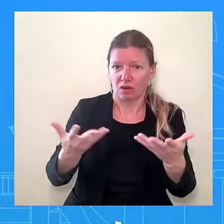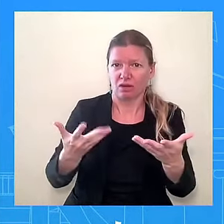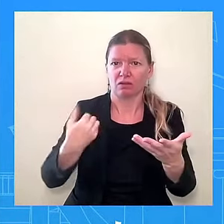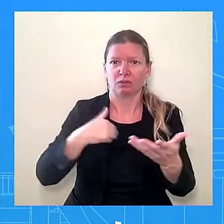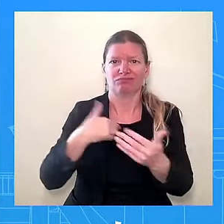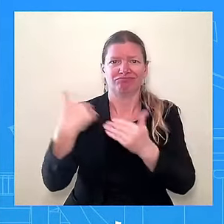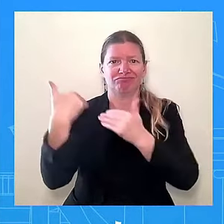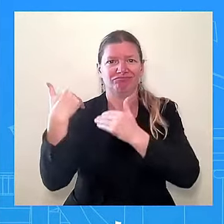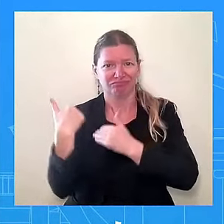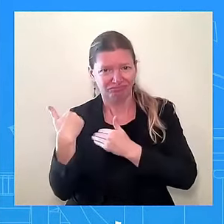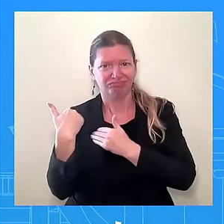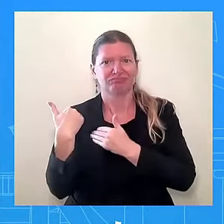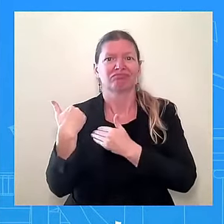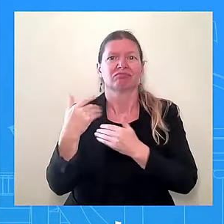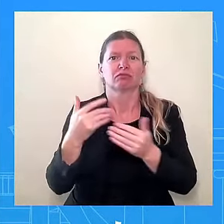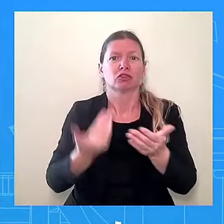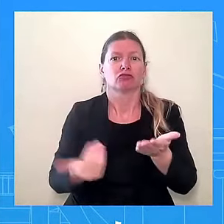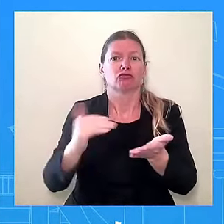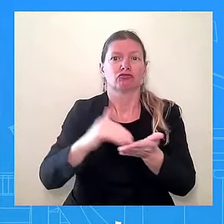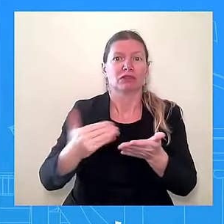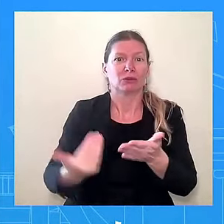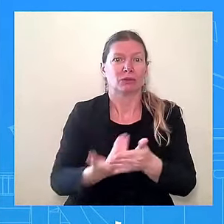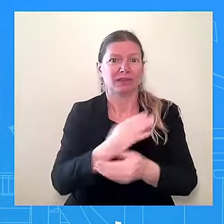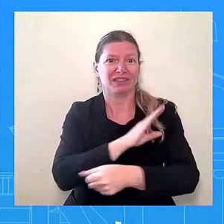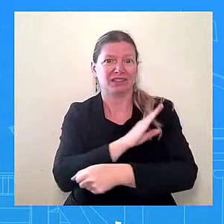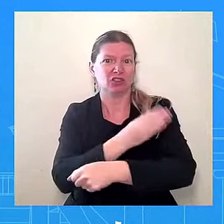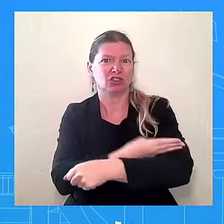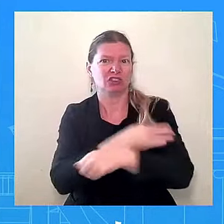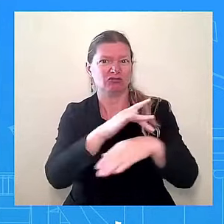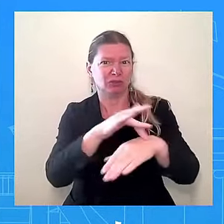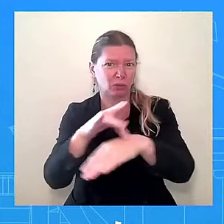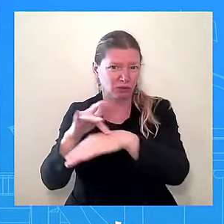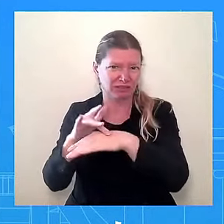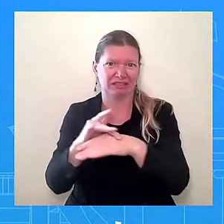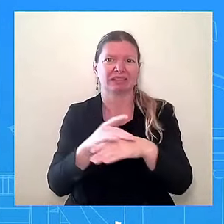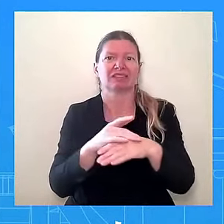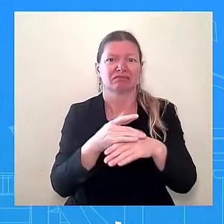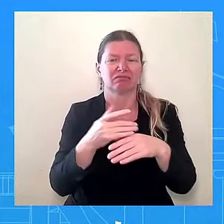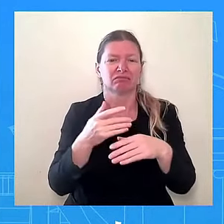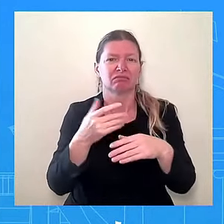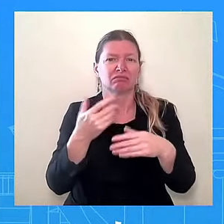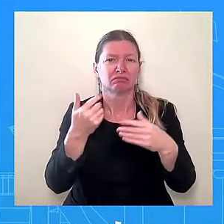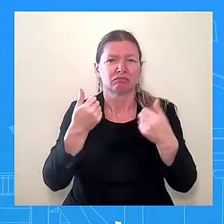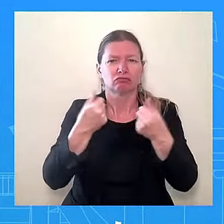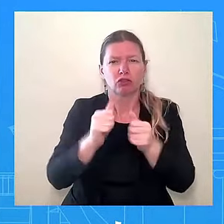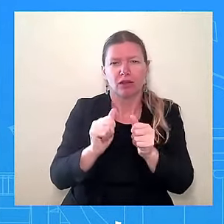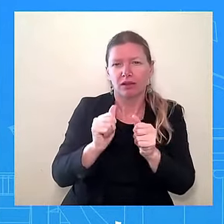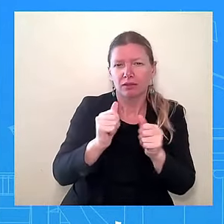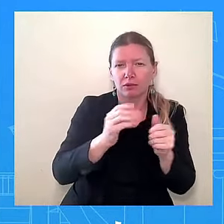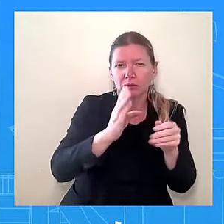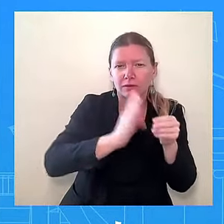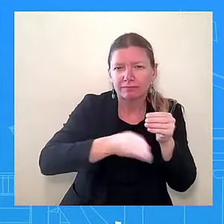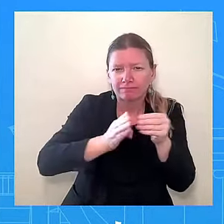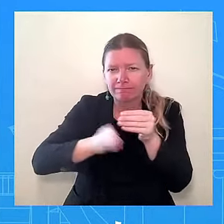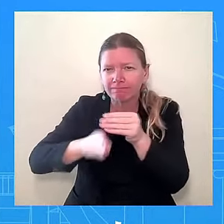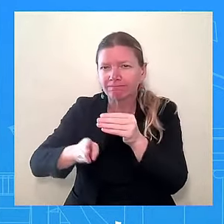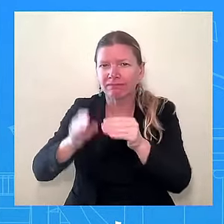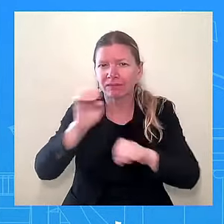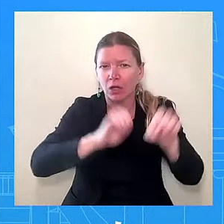process of completing an evaluation of the applications for that funding. When you talk about the transition of